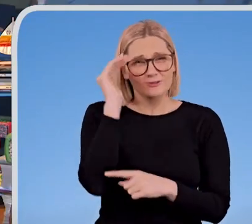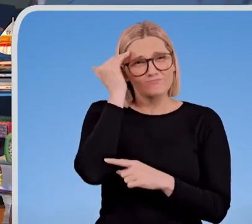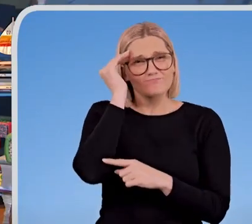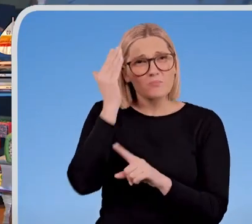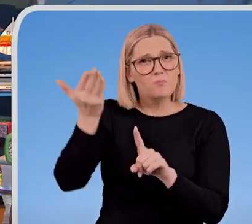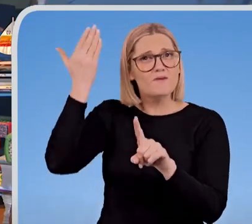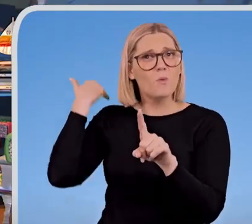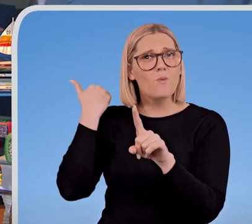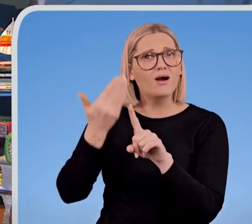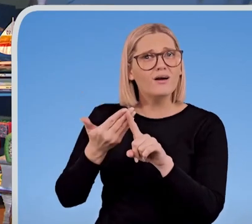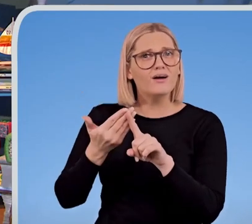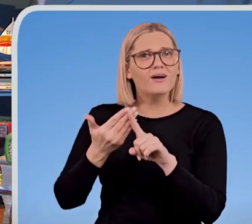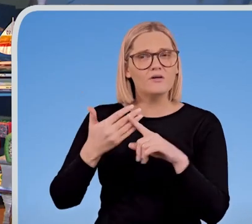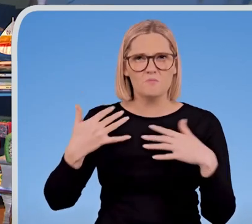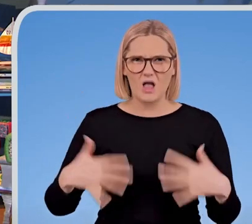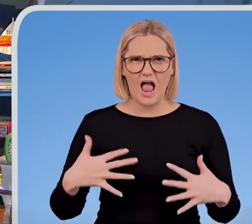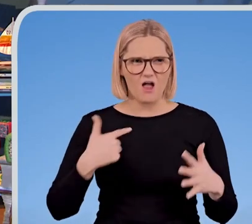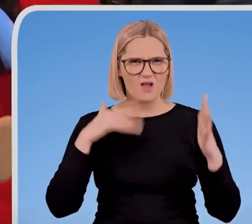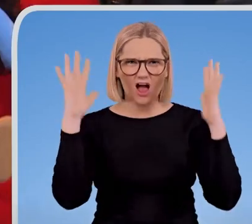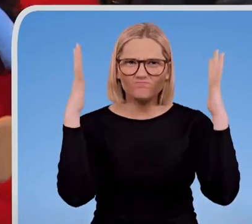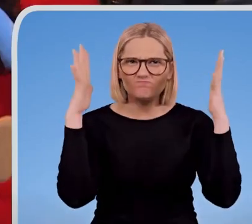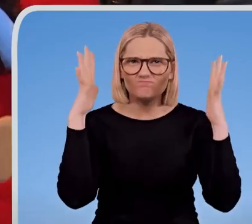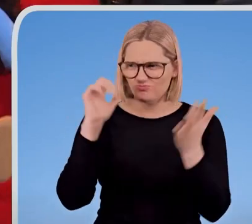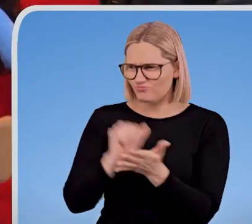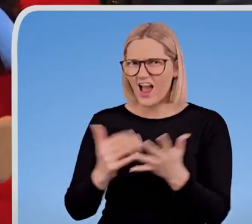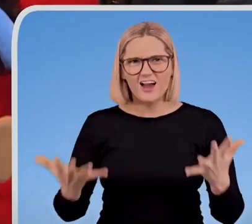Go, Matt! We're all cheering you on here, aren't we, everybody?